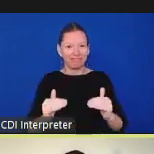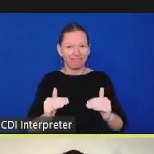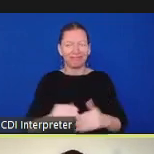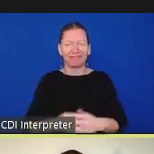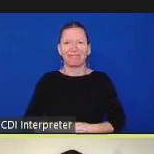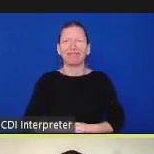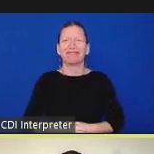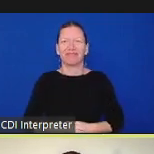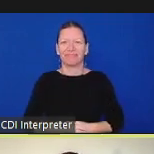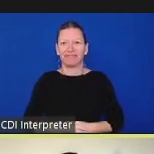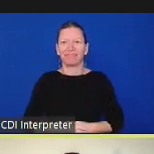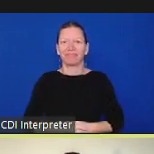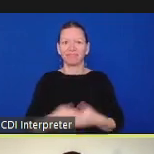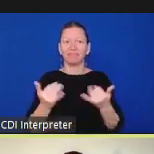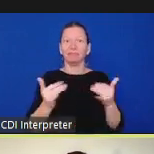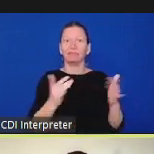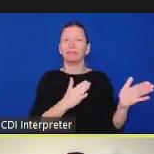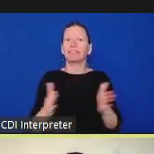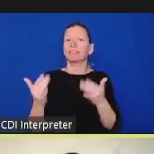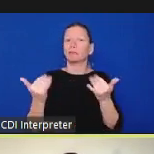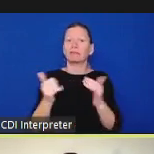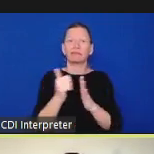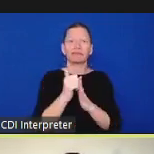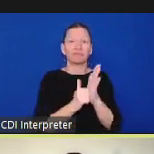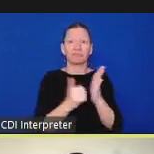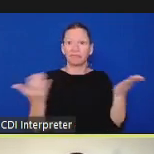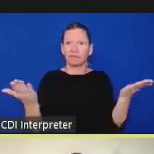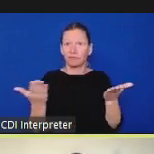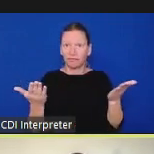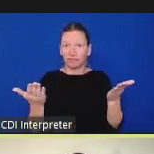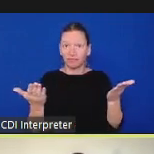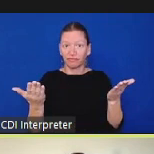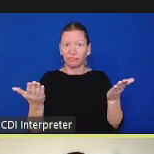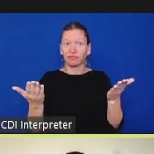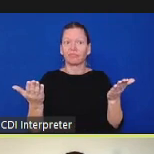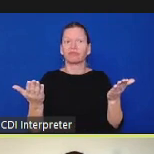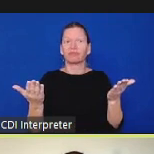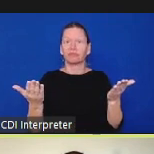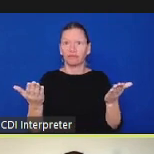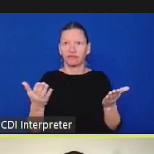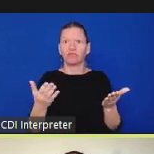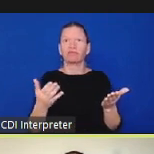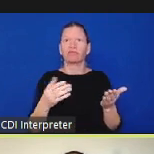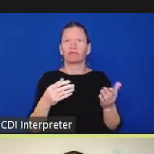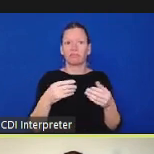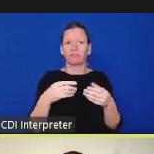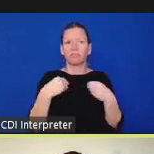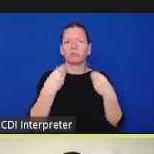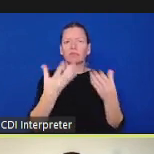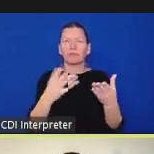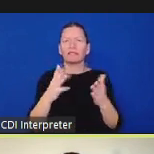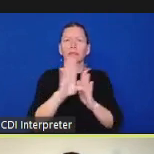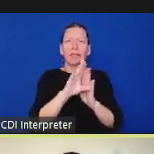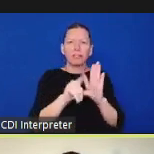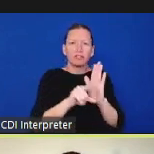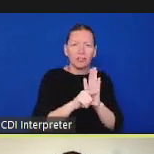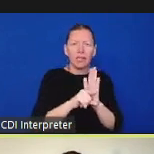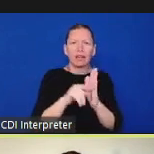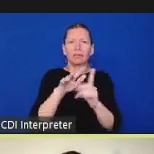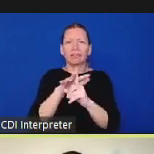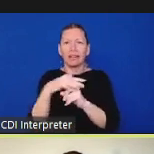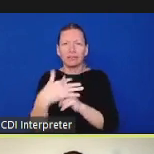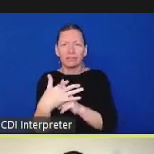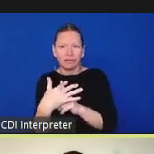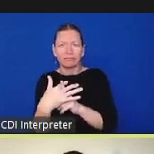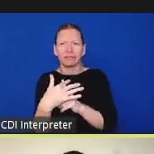background and context a little bit about the community engagement work that's happened to date around this and the ab